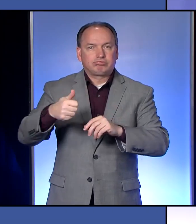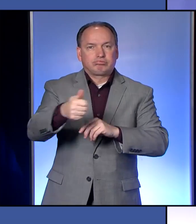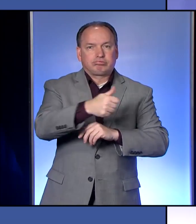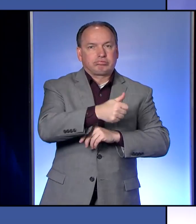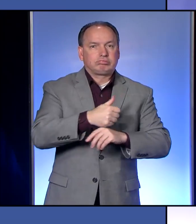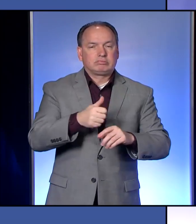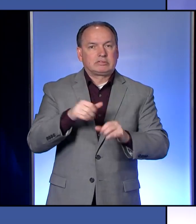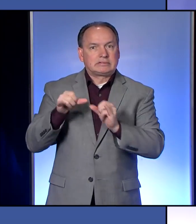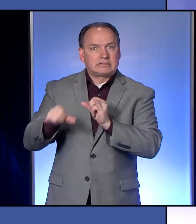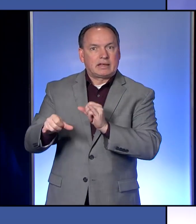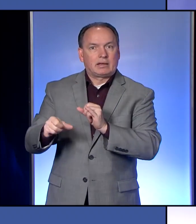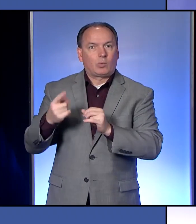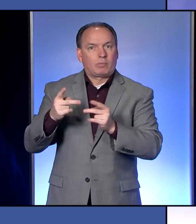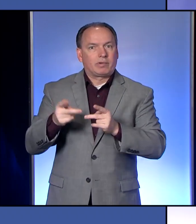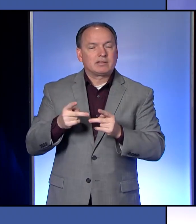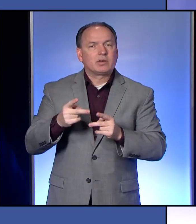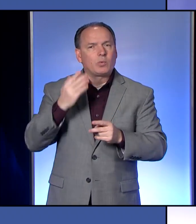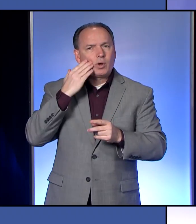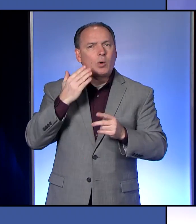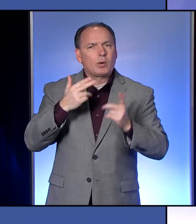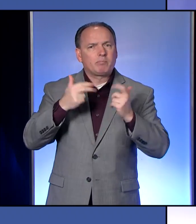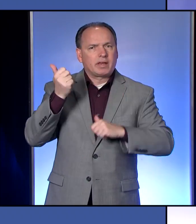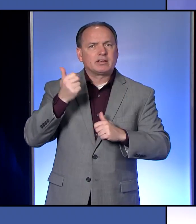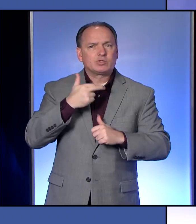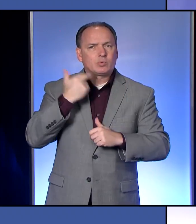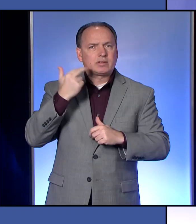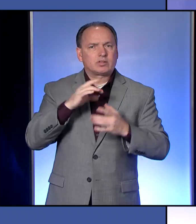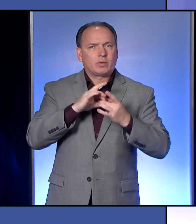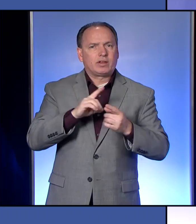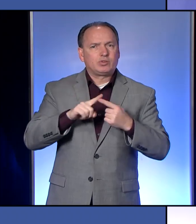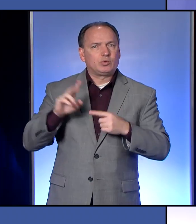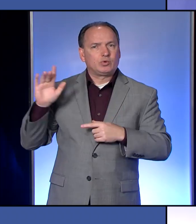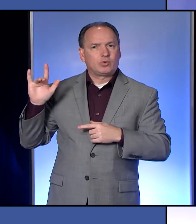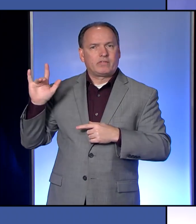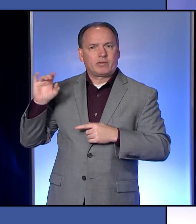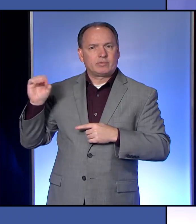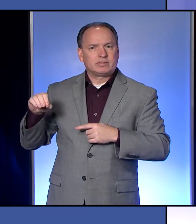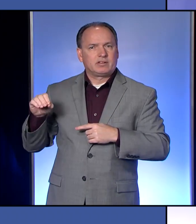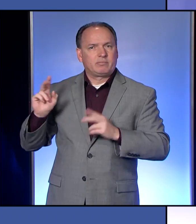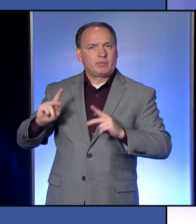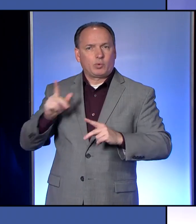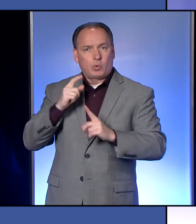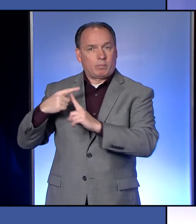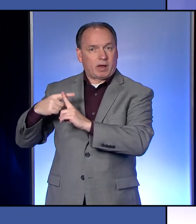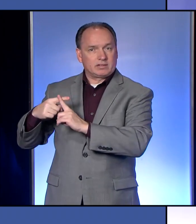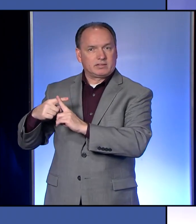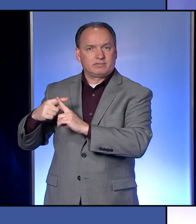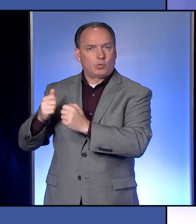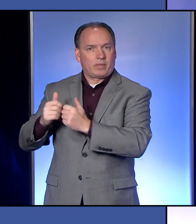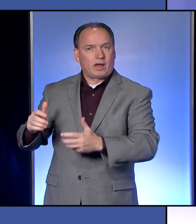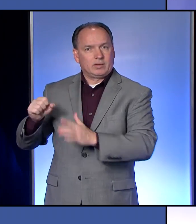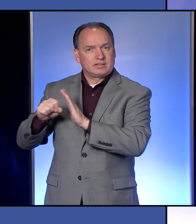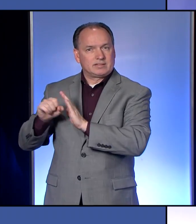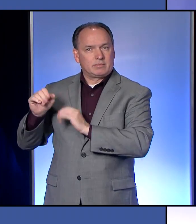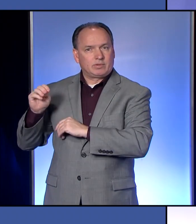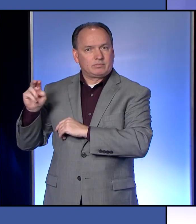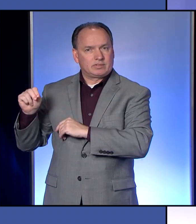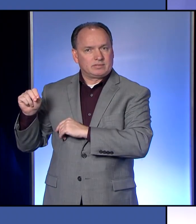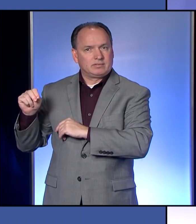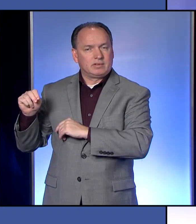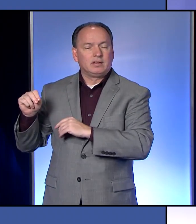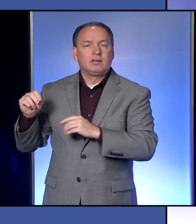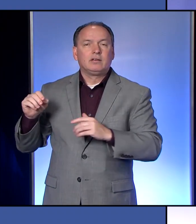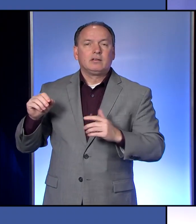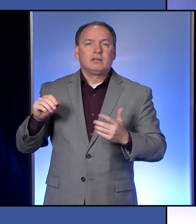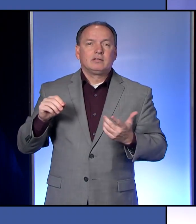And so we know that our biggest risk is probably to those 25% of people who are positive, and have no idea that they're a carrier of COVID